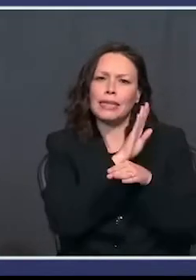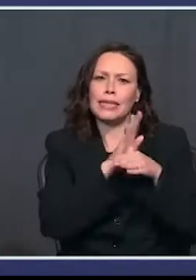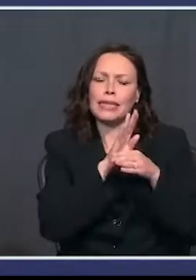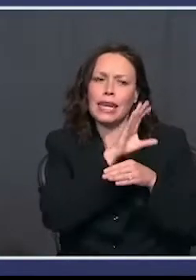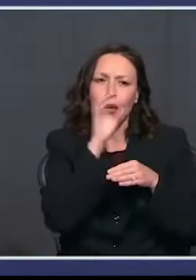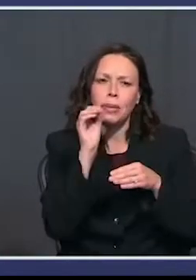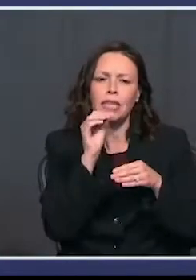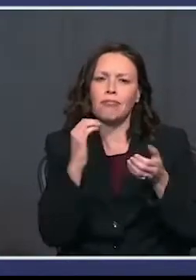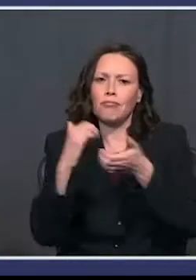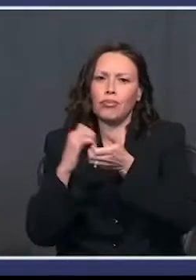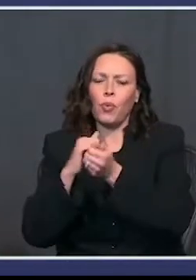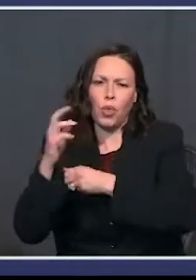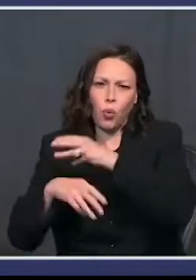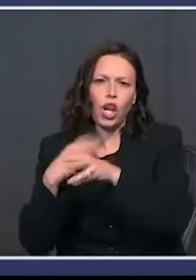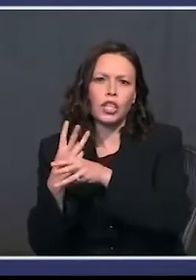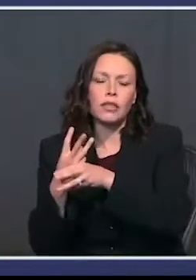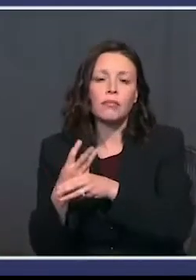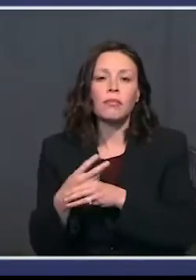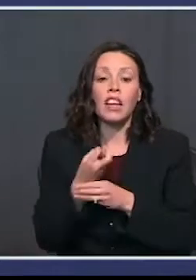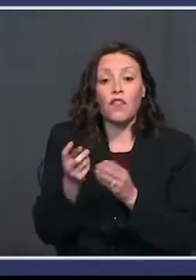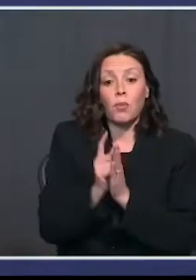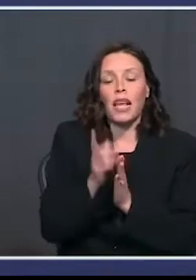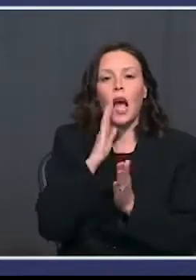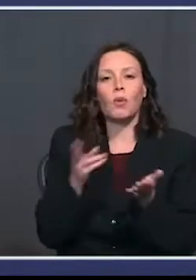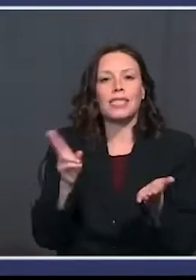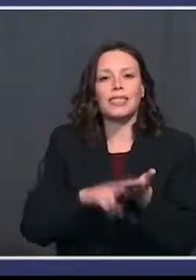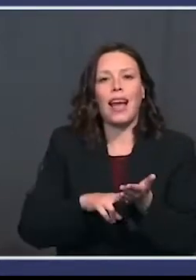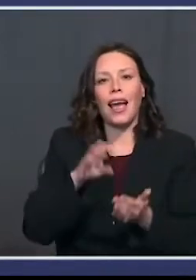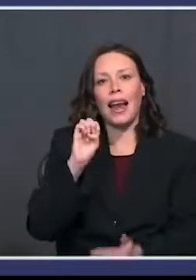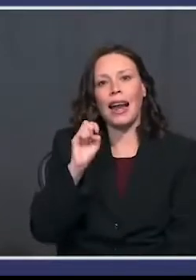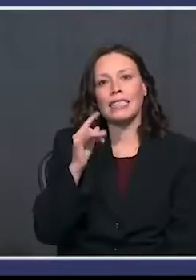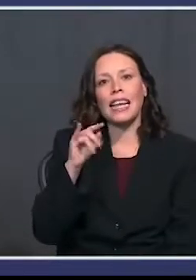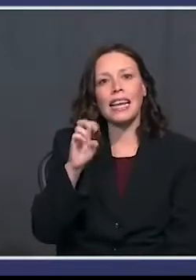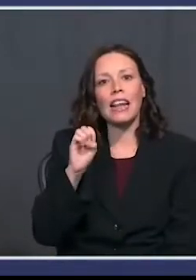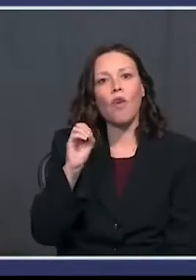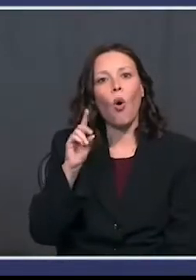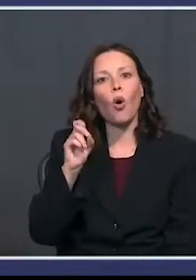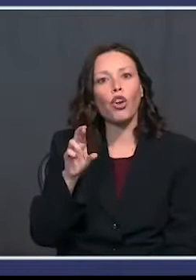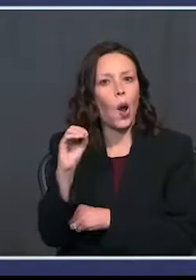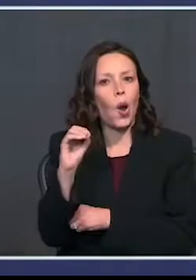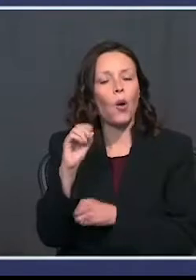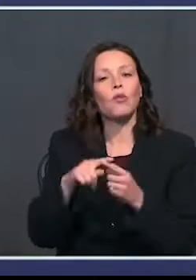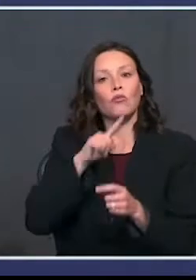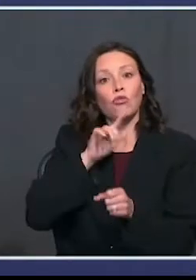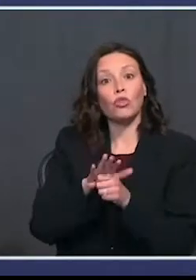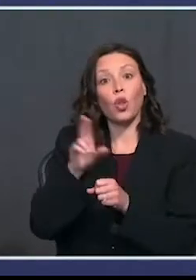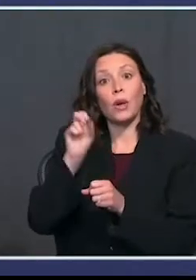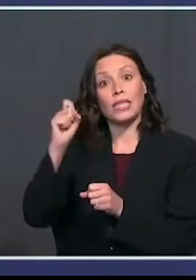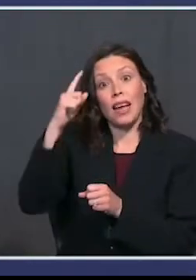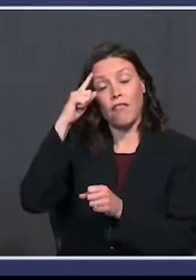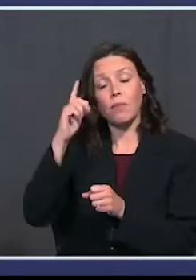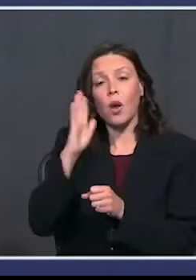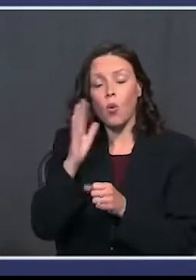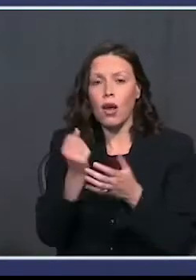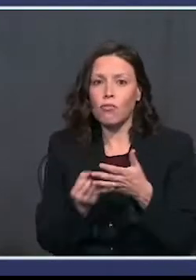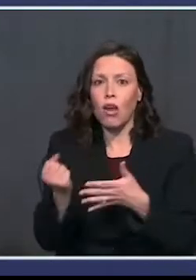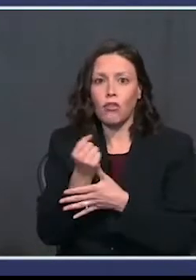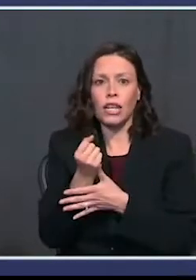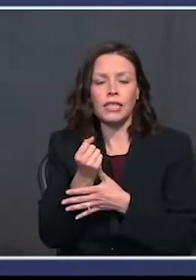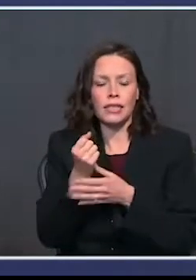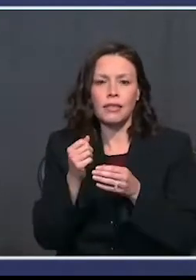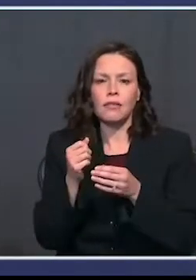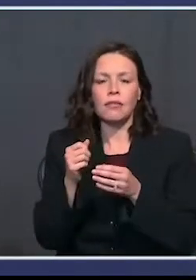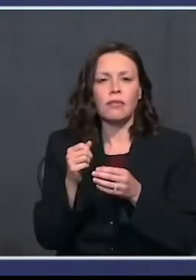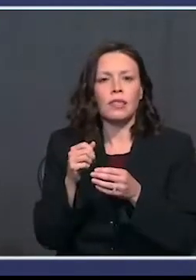with the world. In just a few minutes, I'll sign an executive order to ensure that the United States government prioritizes the getting